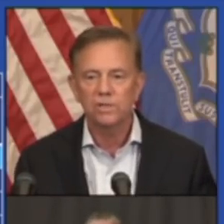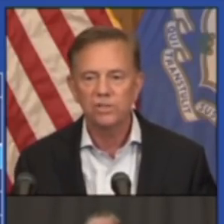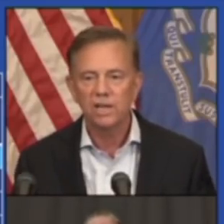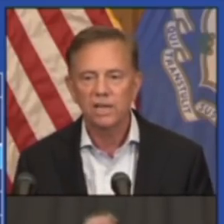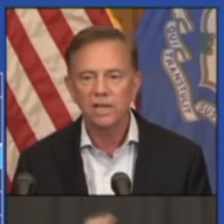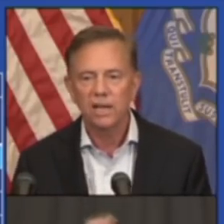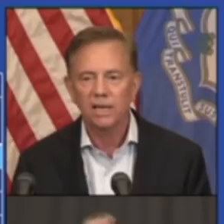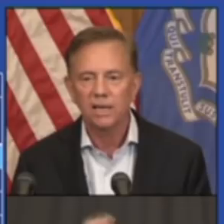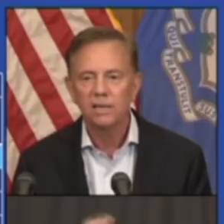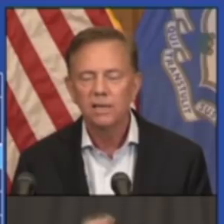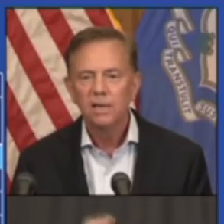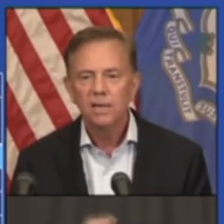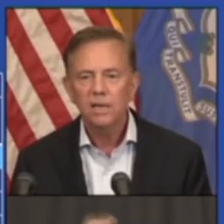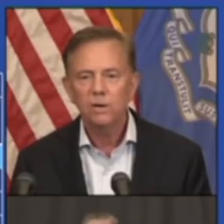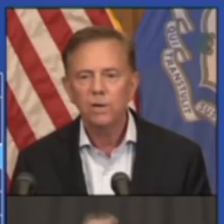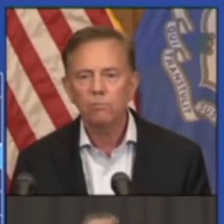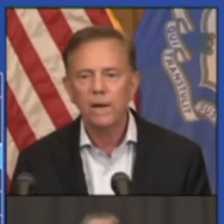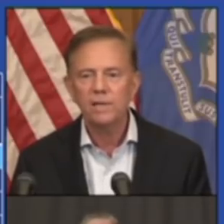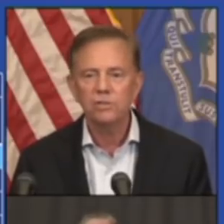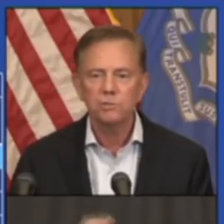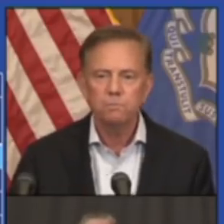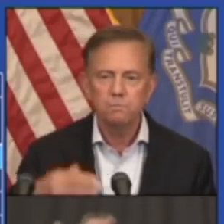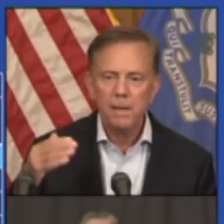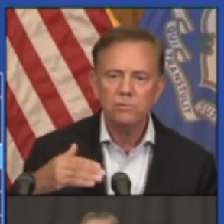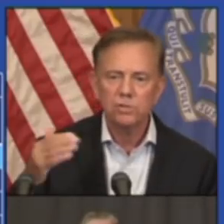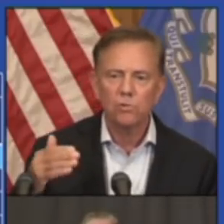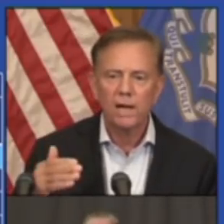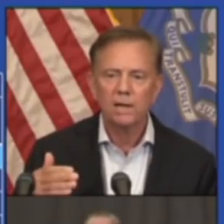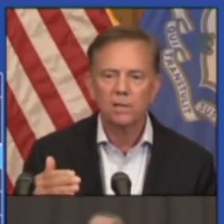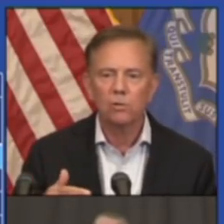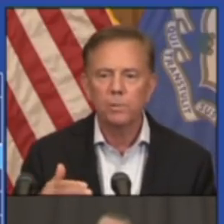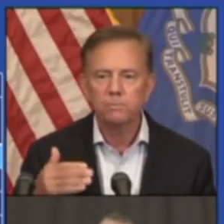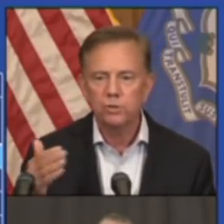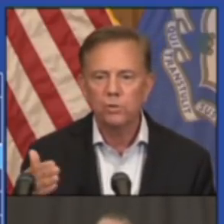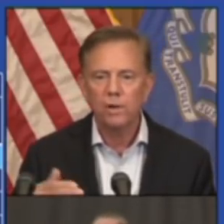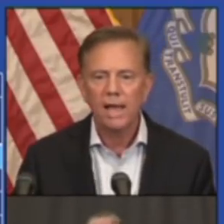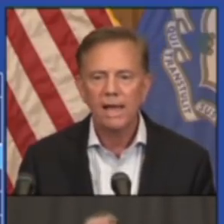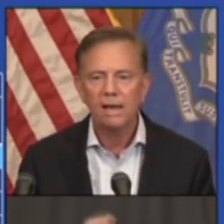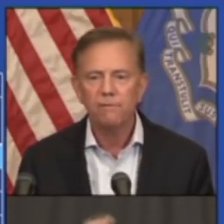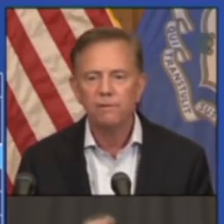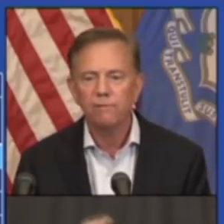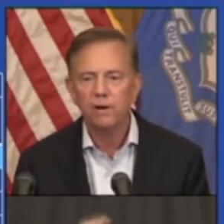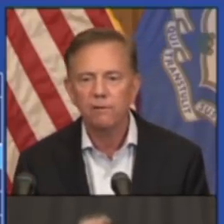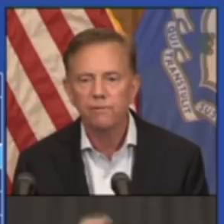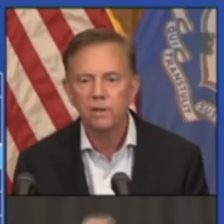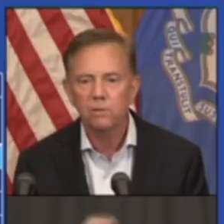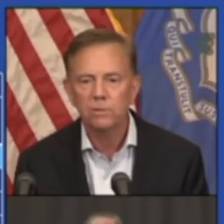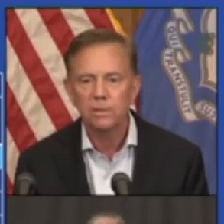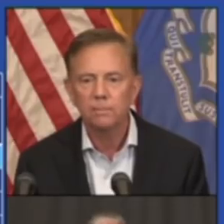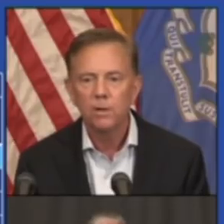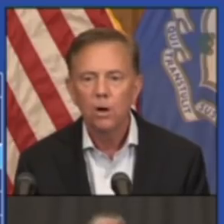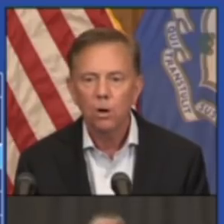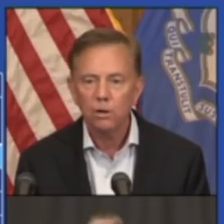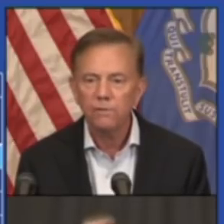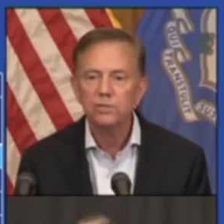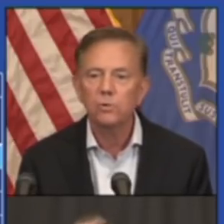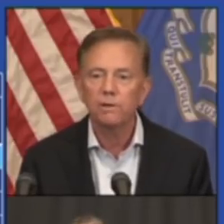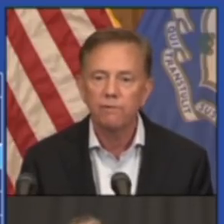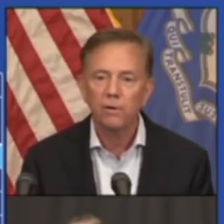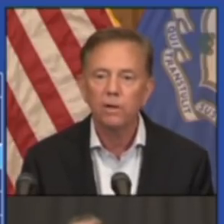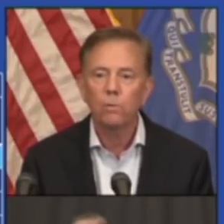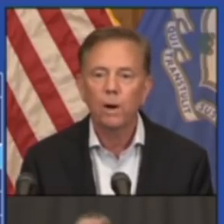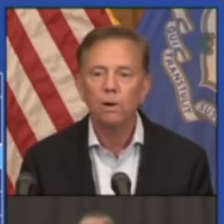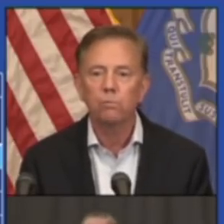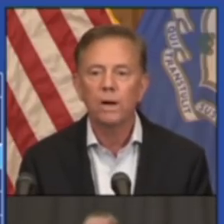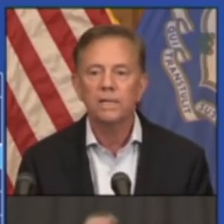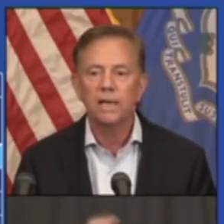two in the state of Connecticut. You know, it ranges, bounces around a little bit, two and a half in Fairfield. Hartford is doing